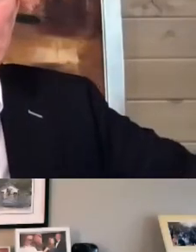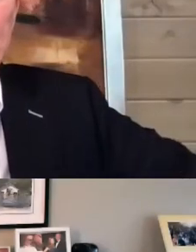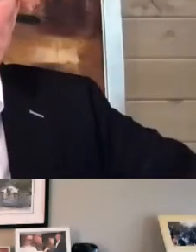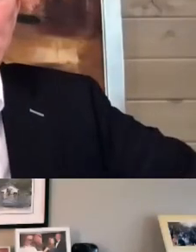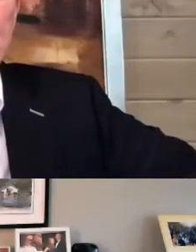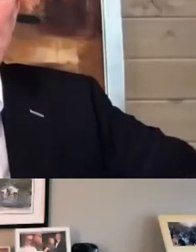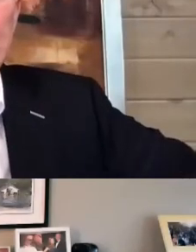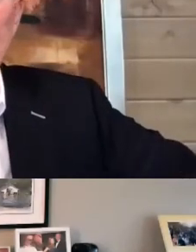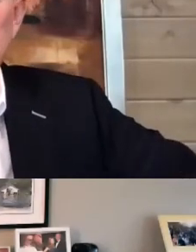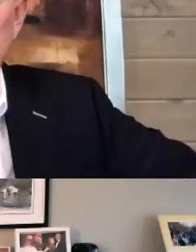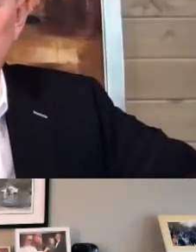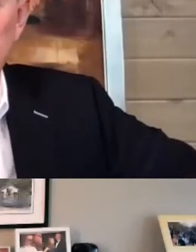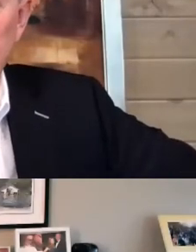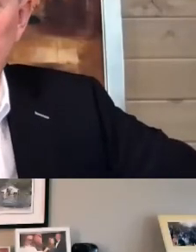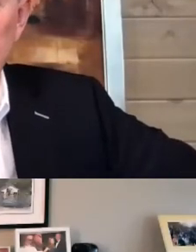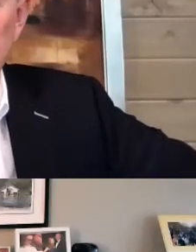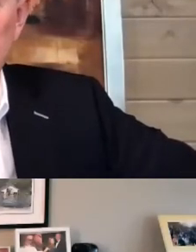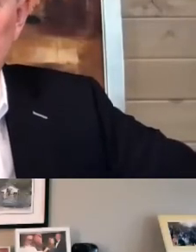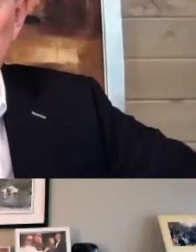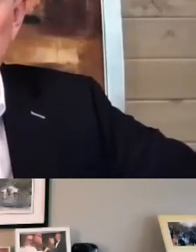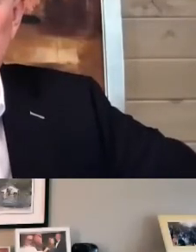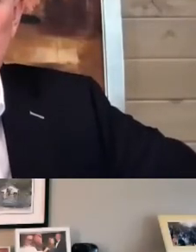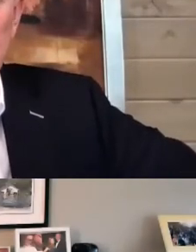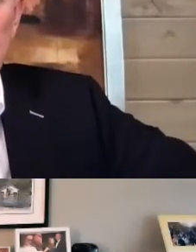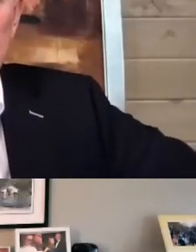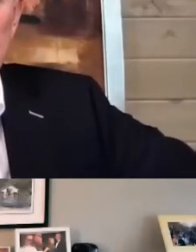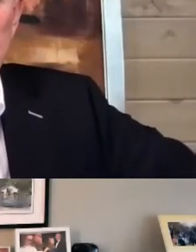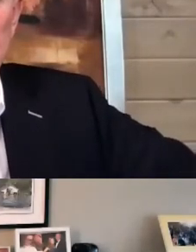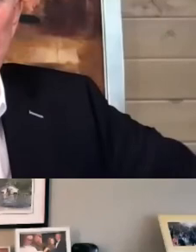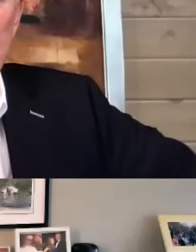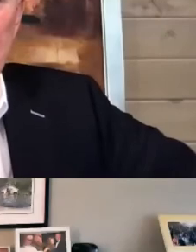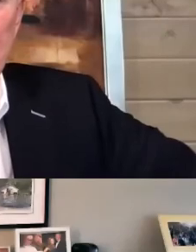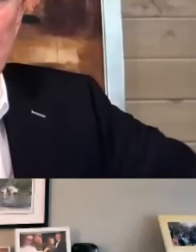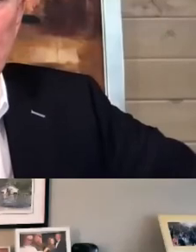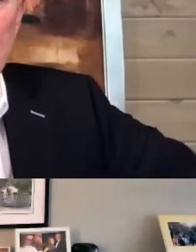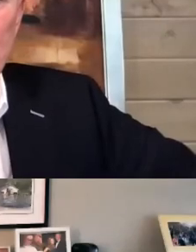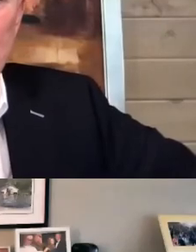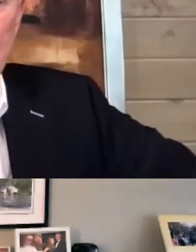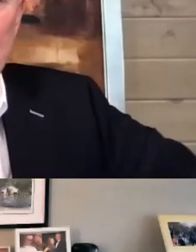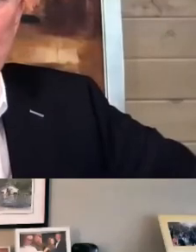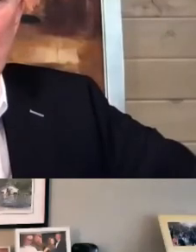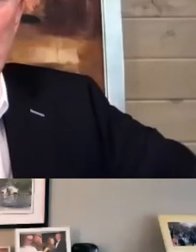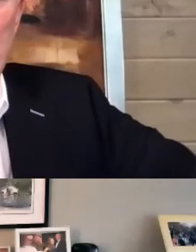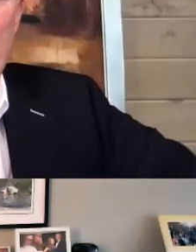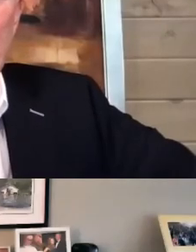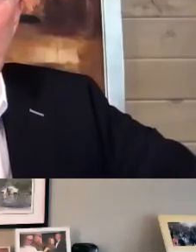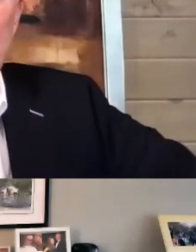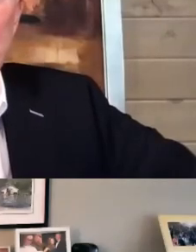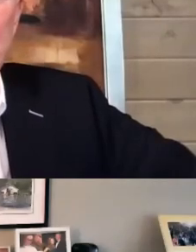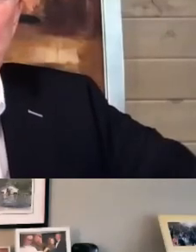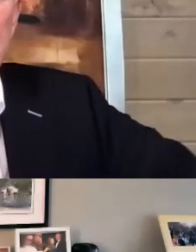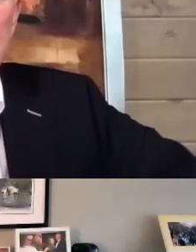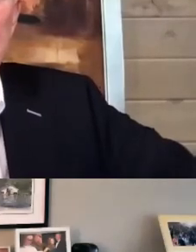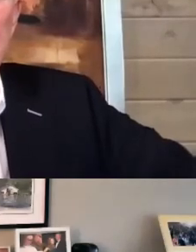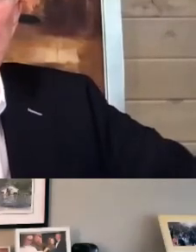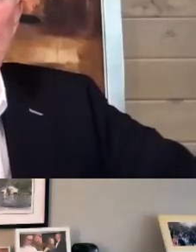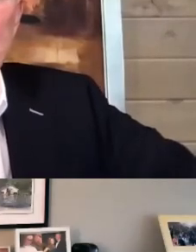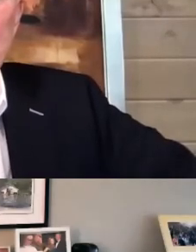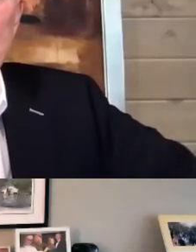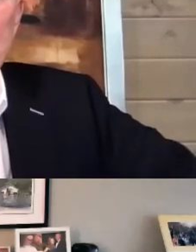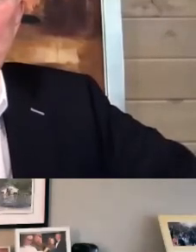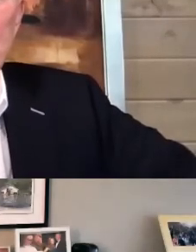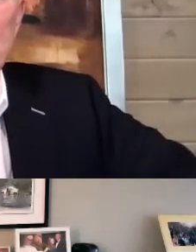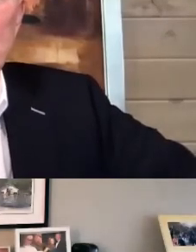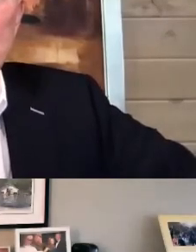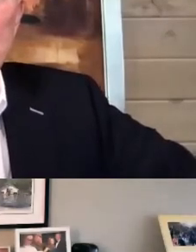community. builds new partnerships. It builds new links. It gives people community resources they didn't have before. So, Jen, what have you guys sort of helped